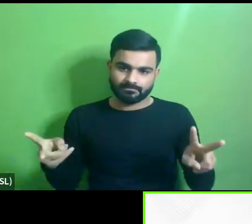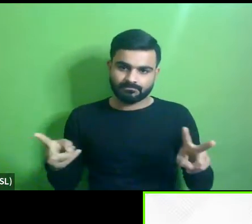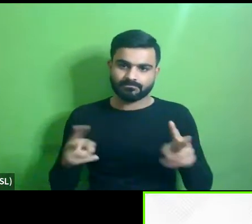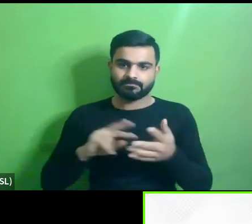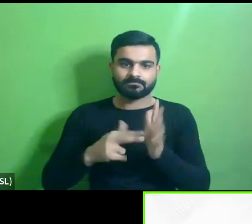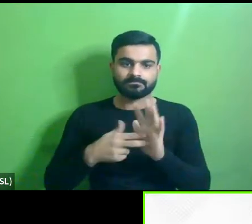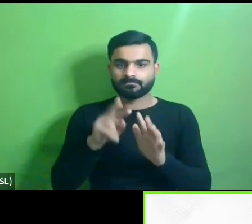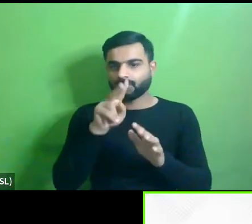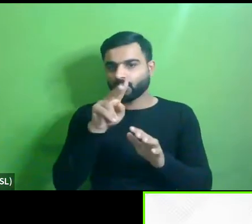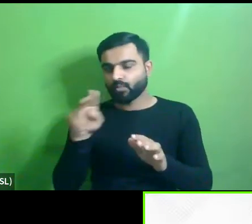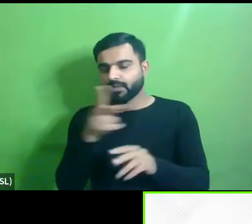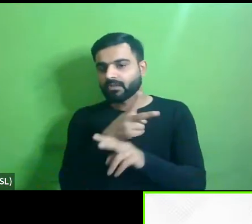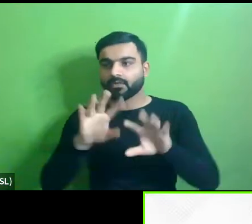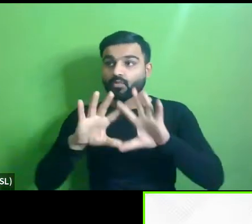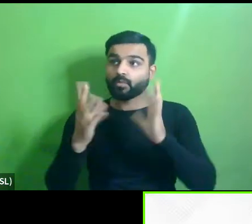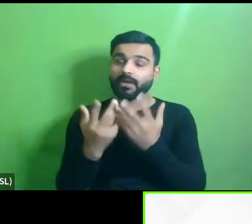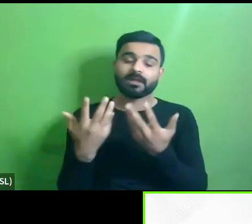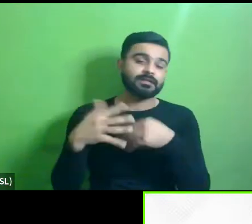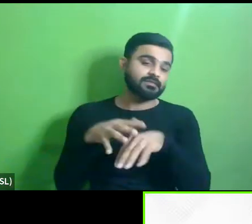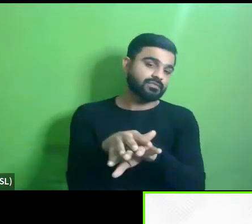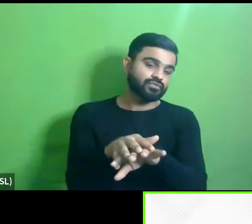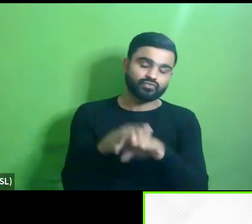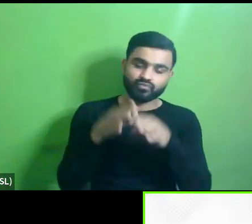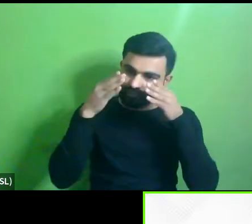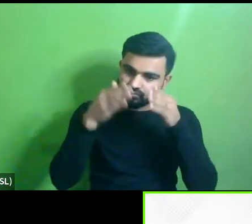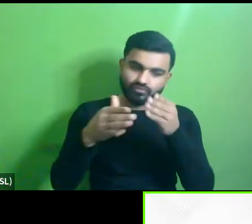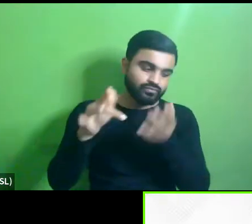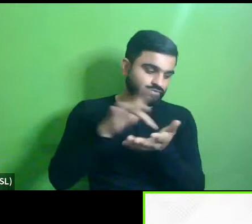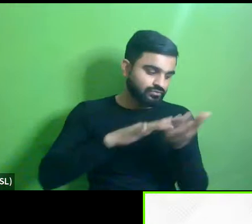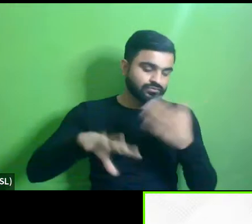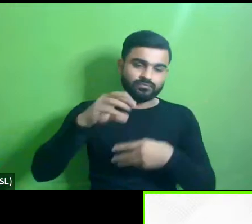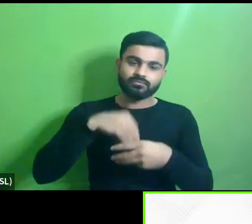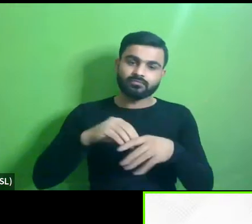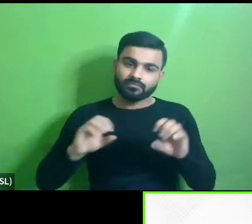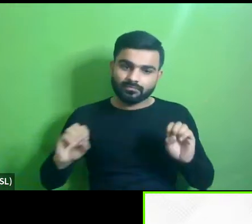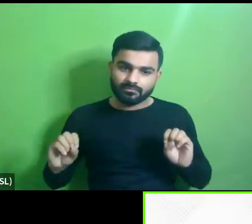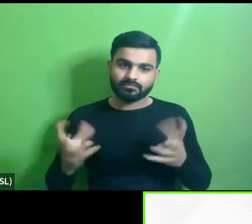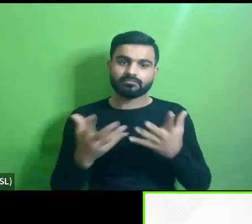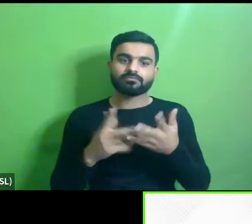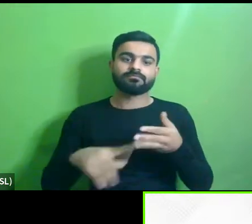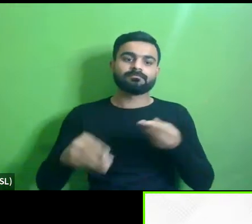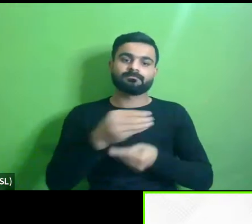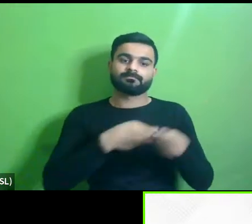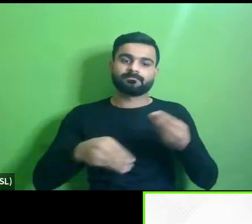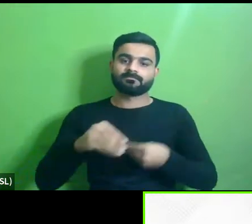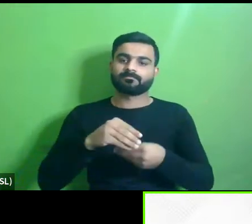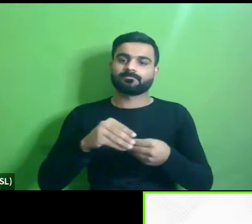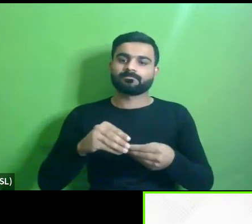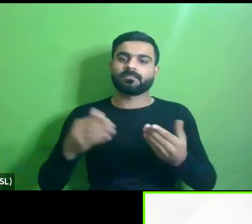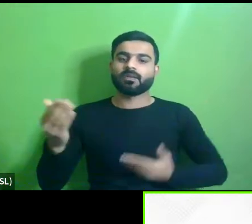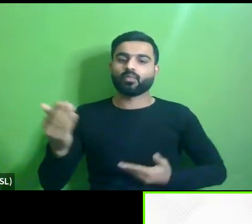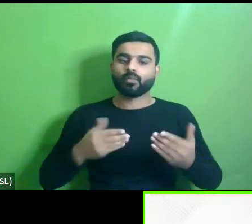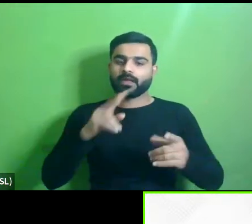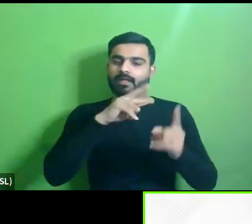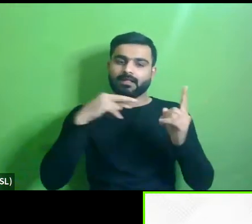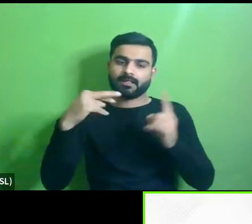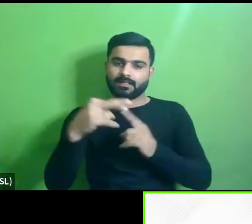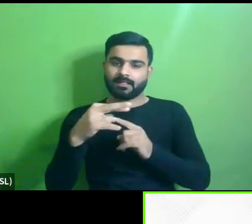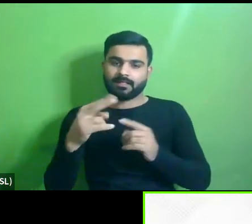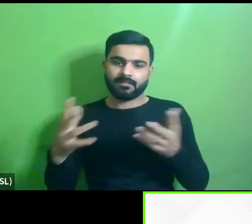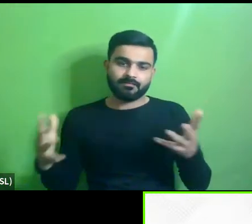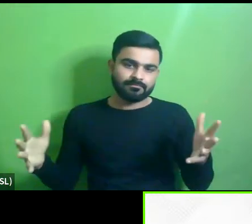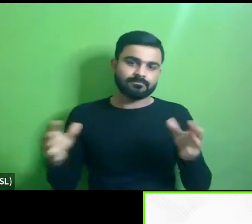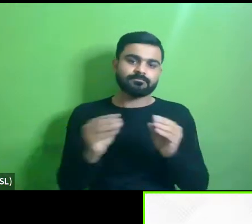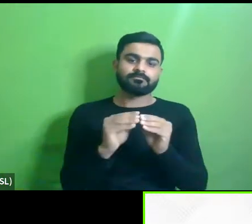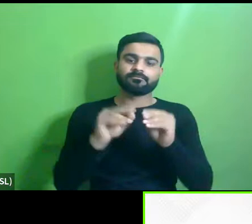of the word inclusion um focused on uh starting uh with the economic and the behavior aspects which elaborated